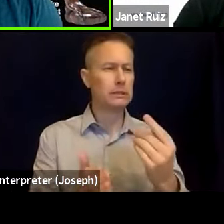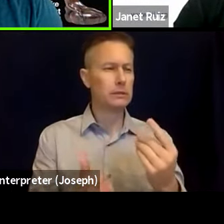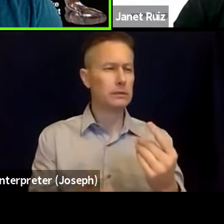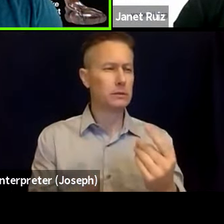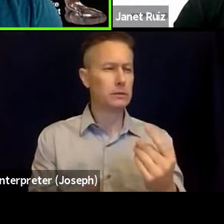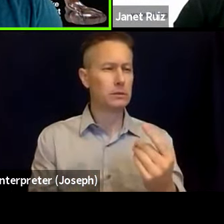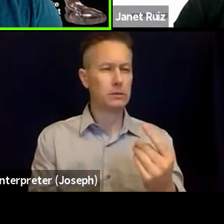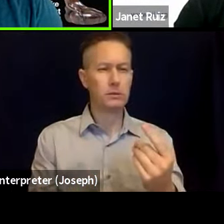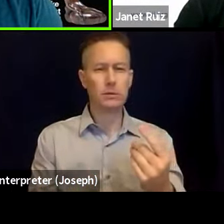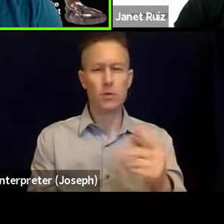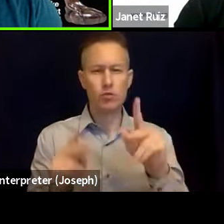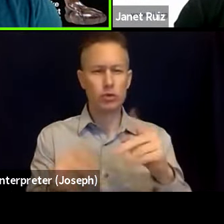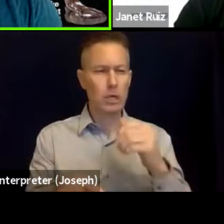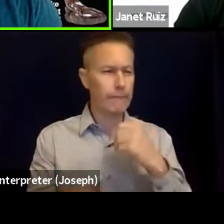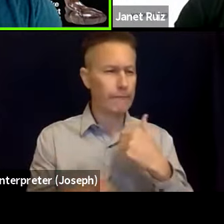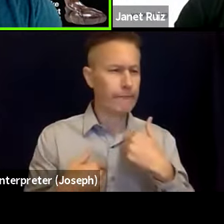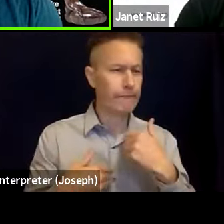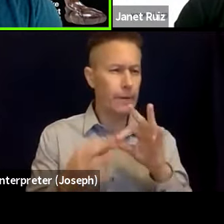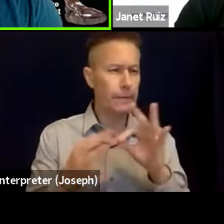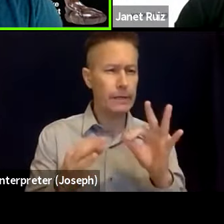Was there anyone else?